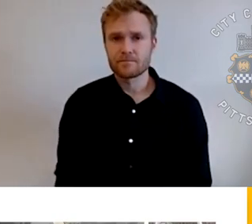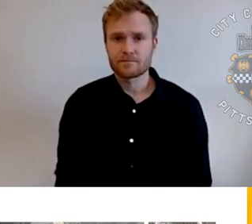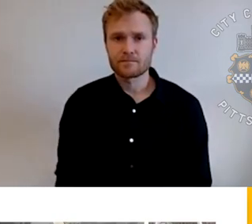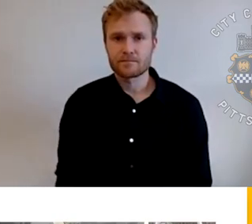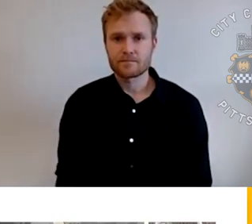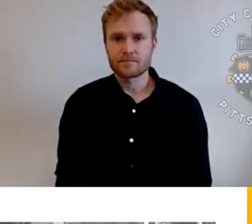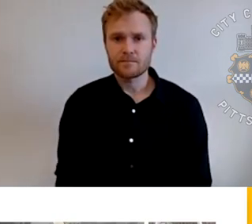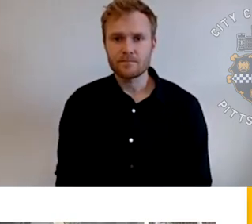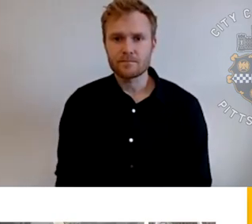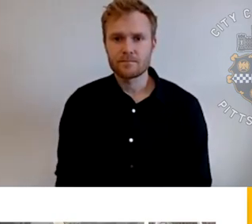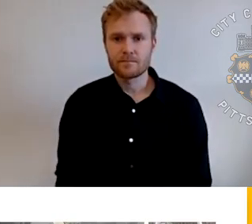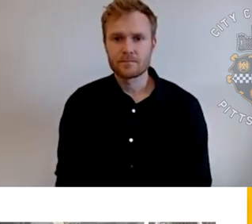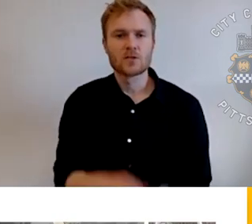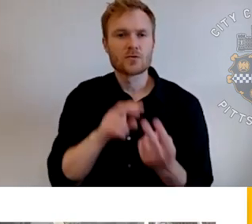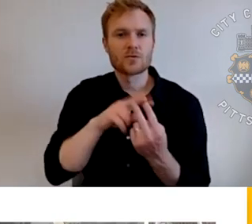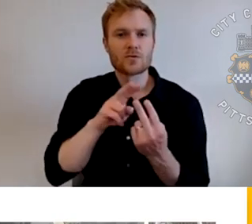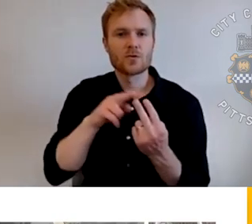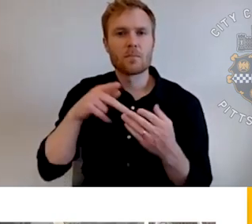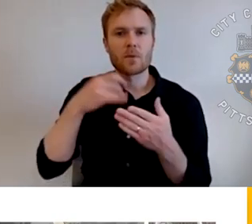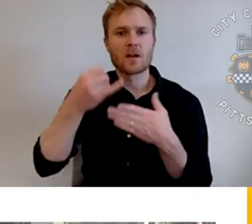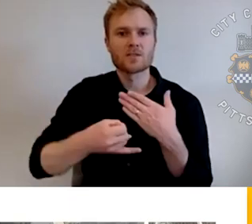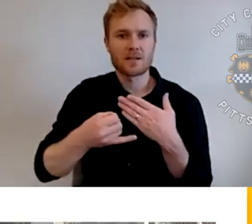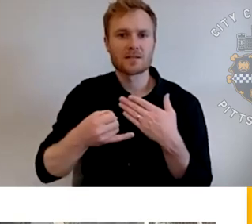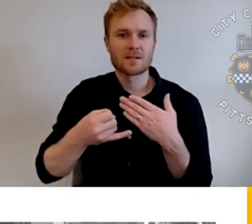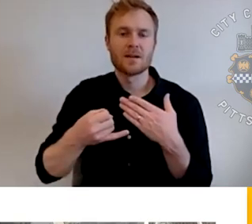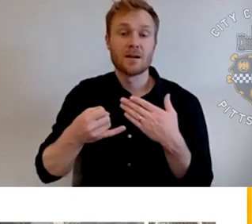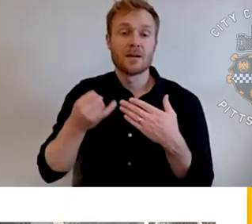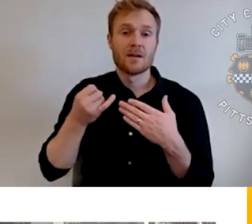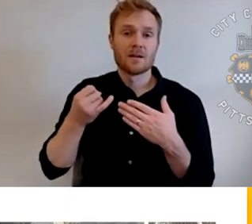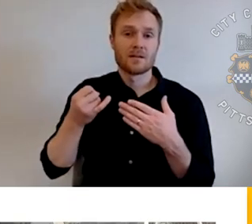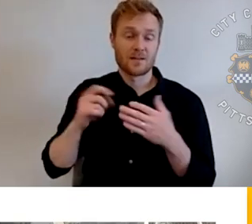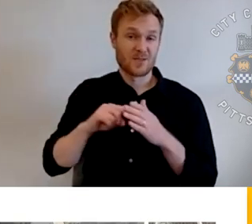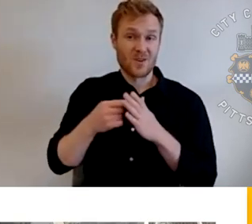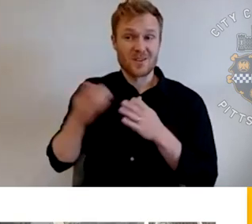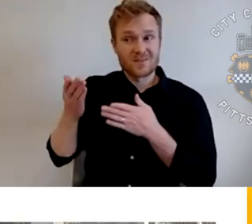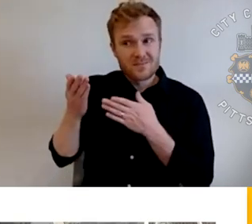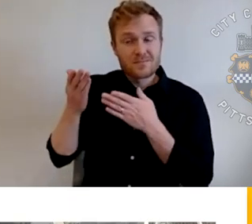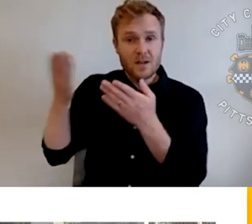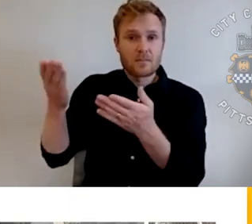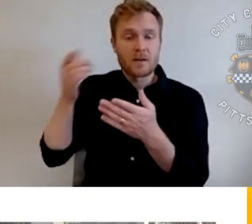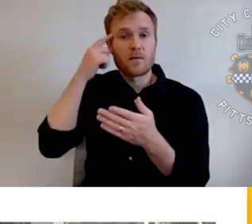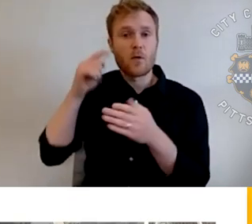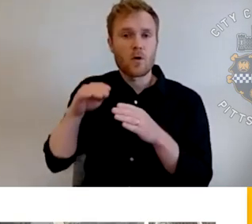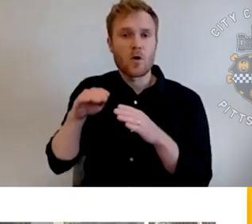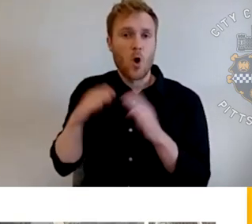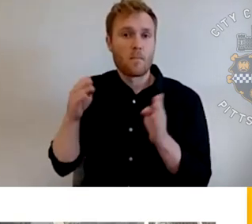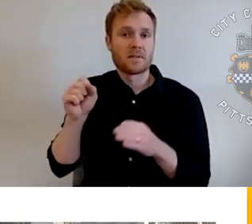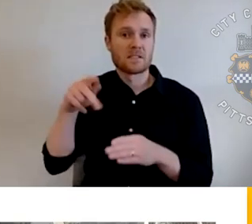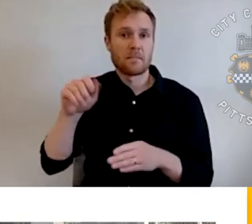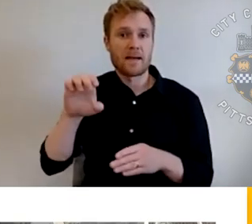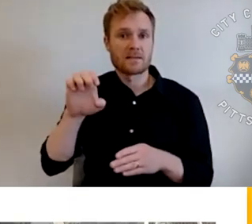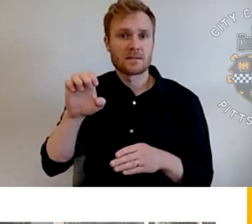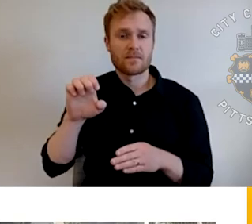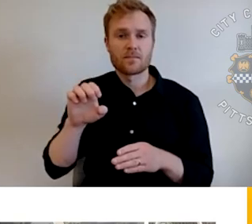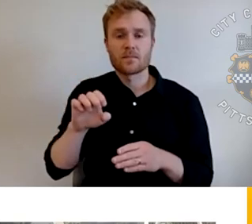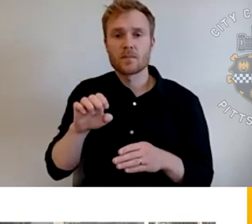So these are two of the projects, uh, that were recommendations of open space PGH. Uh, the